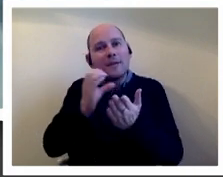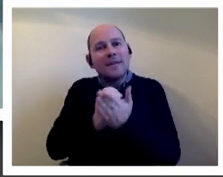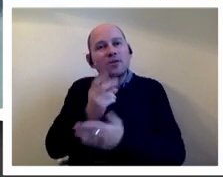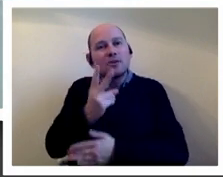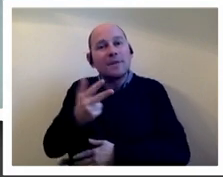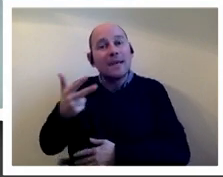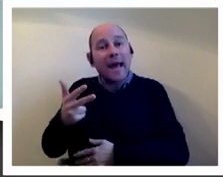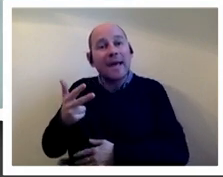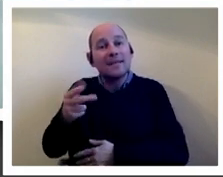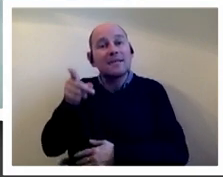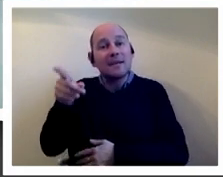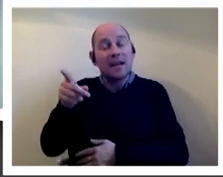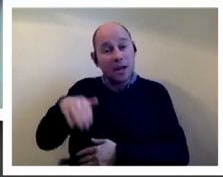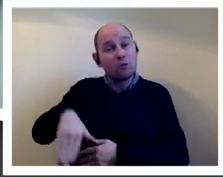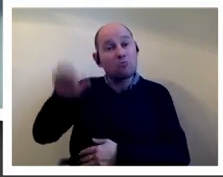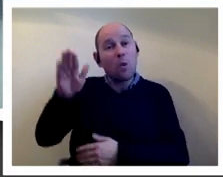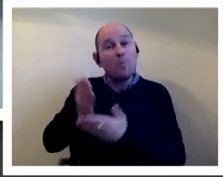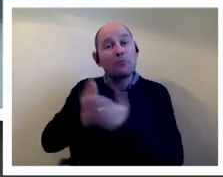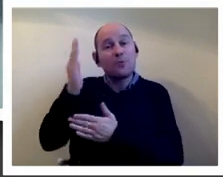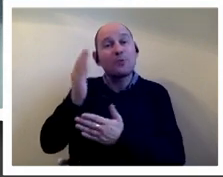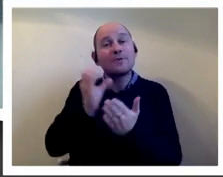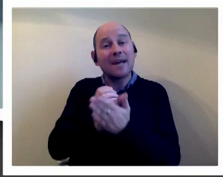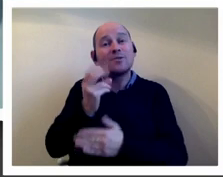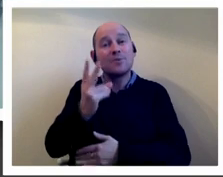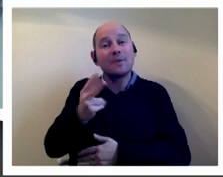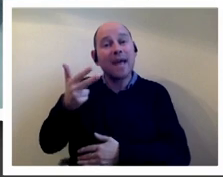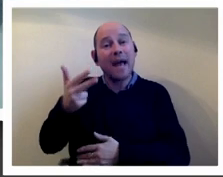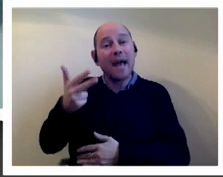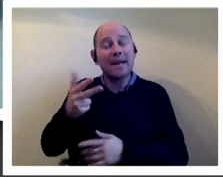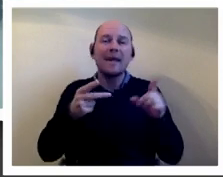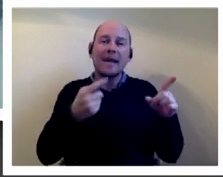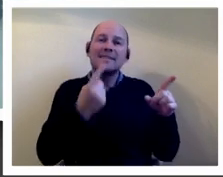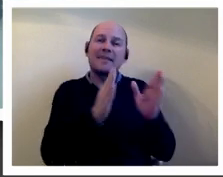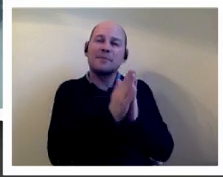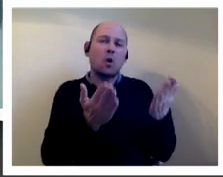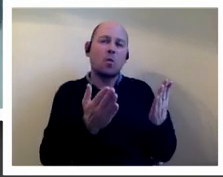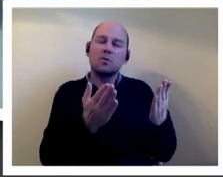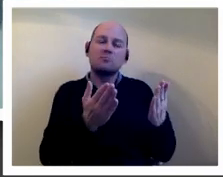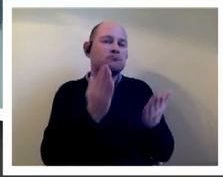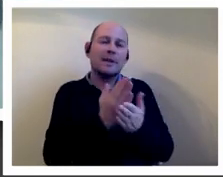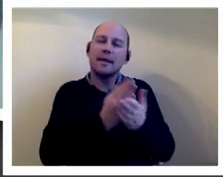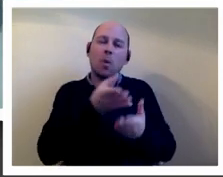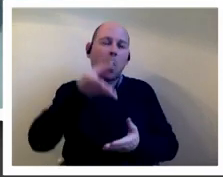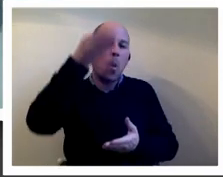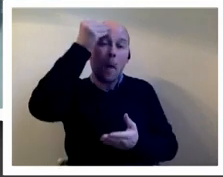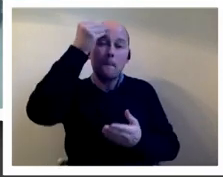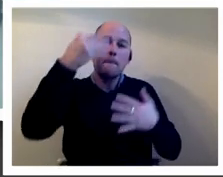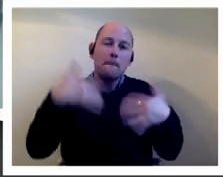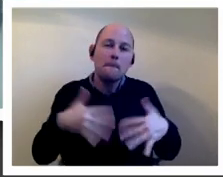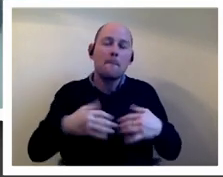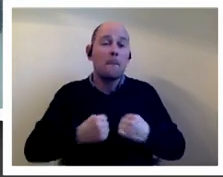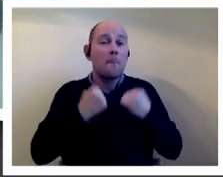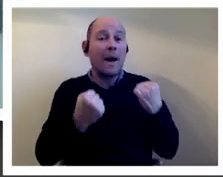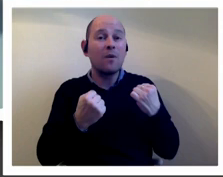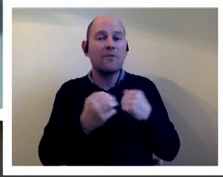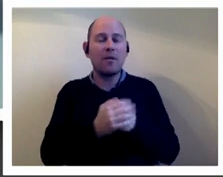during the section 28 years it is a fantastic informative and powerful read and i'd really like to second that as well even halfway through you you